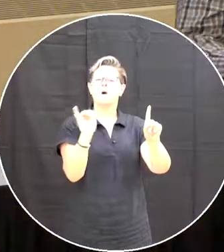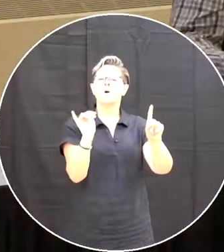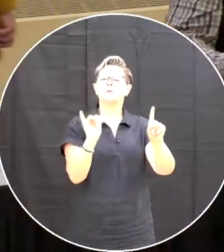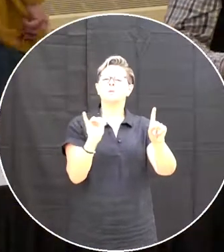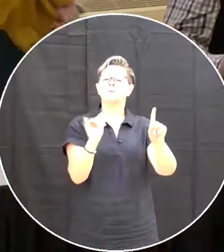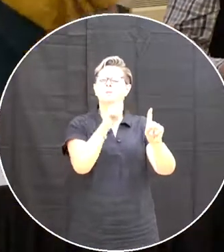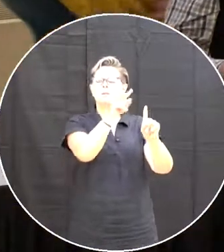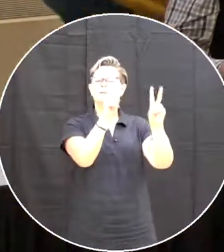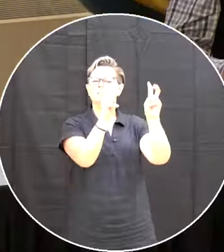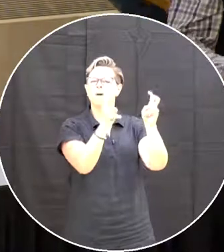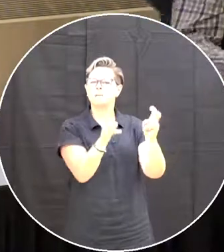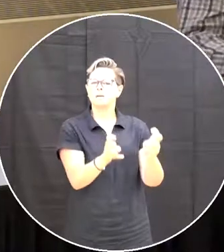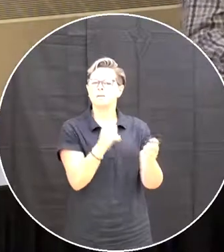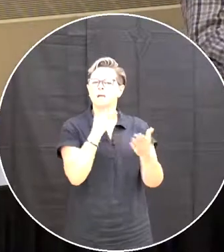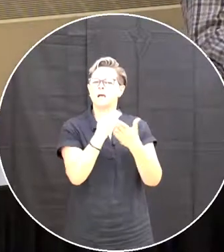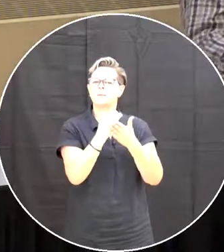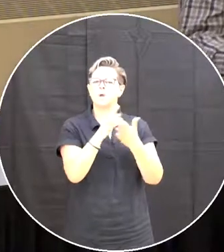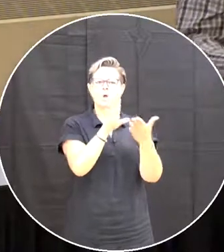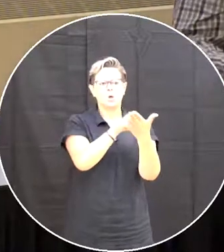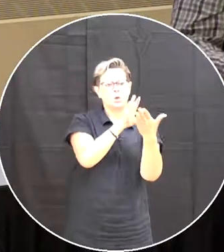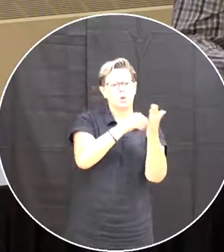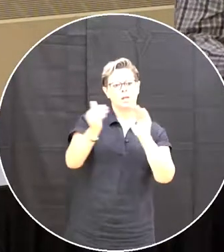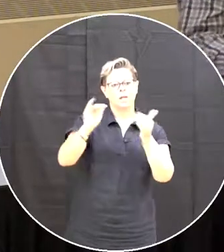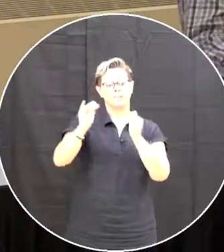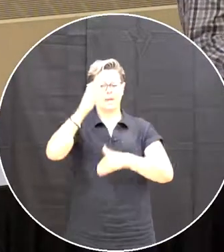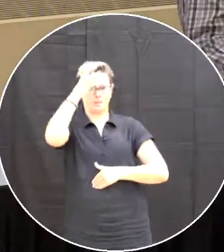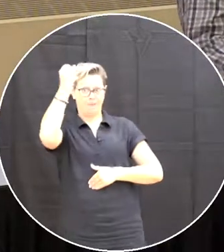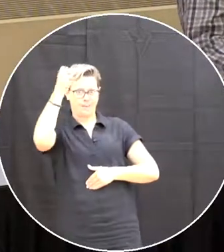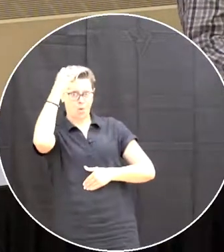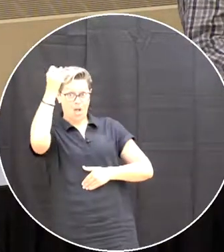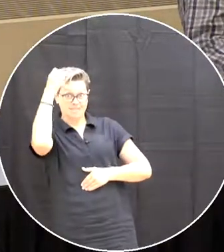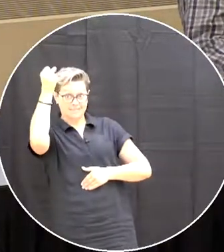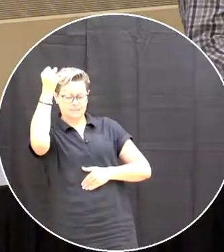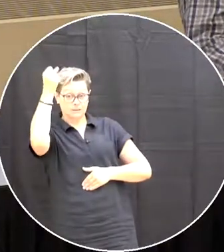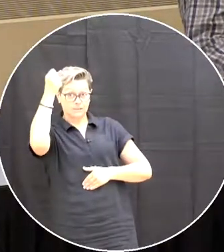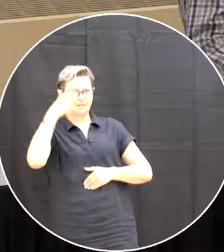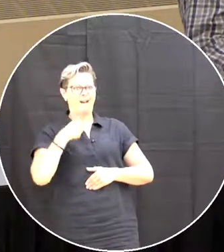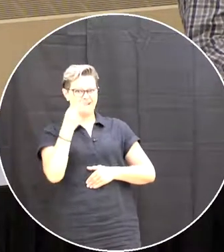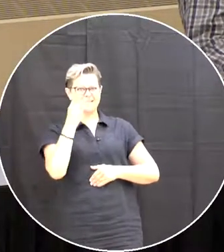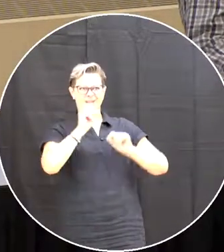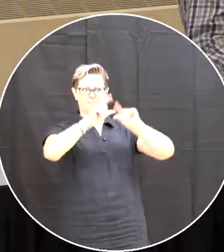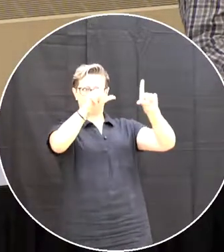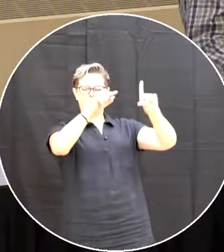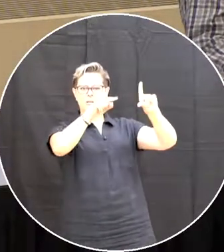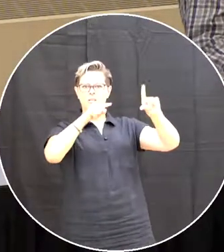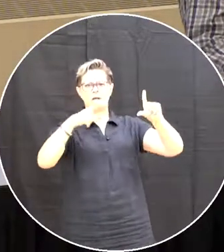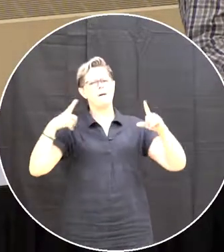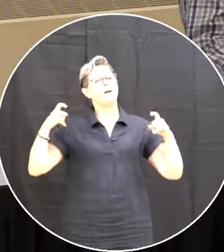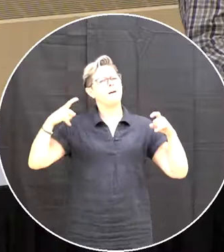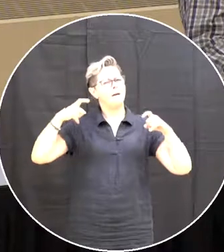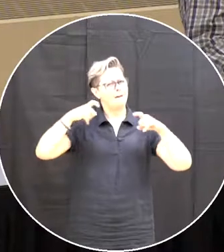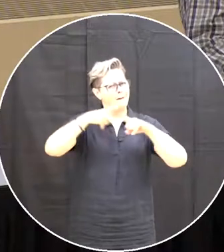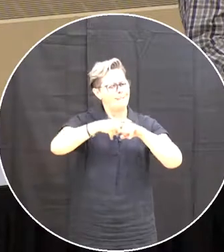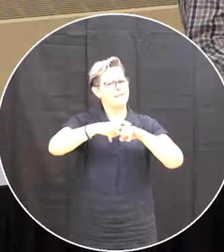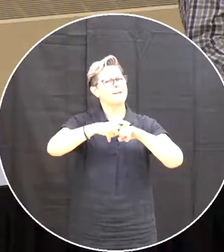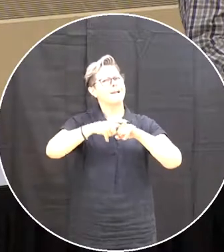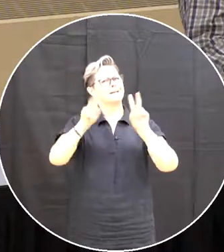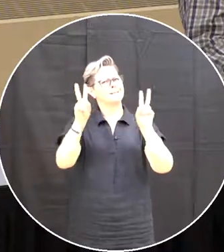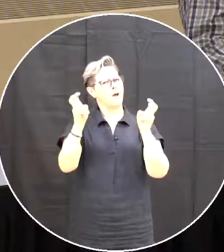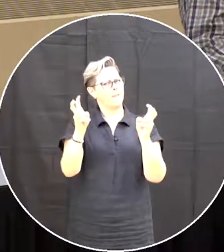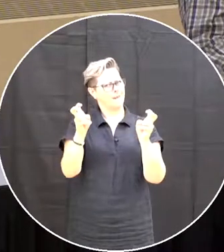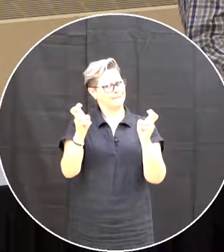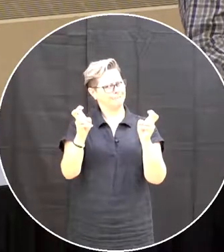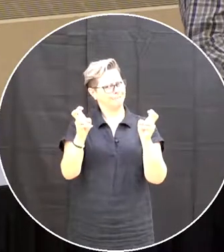topic That you referenced The learning Versus memorizing I saw it On one of the slides And that's a pretty complicated And complex subject